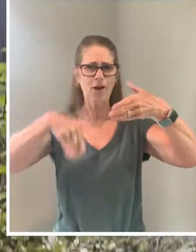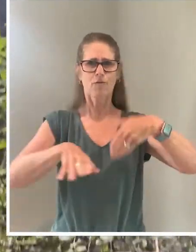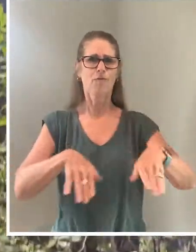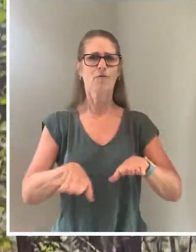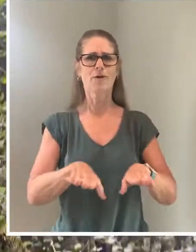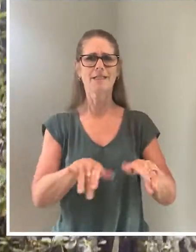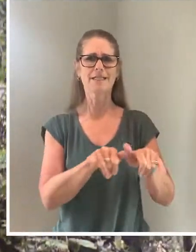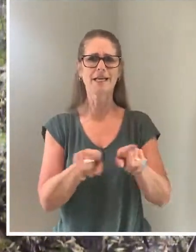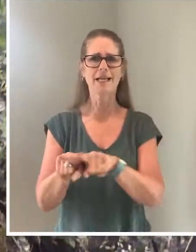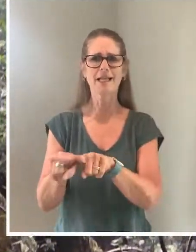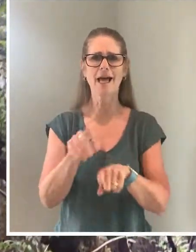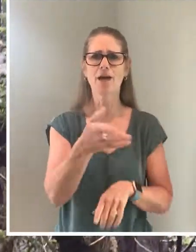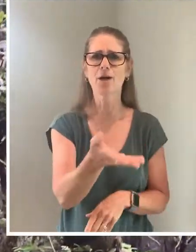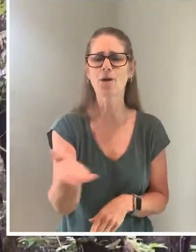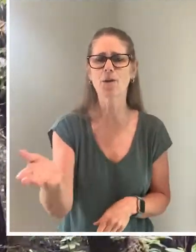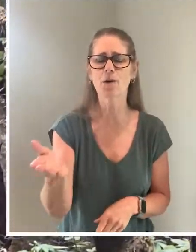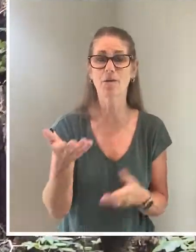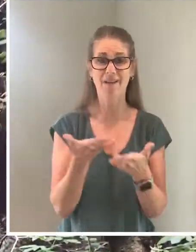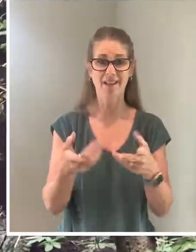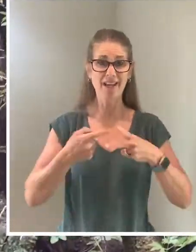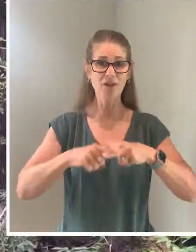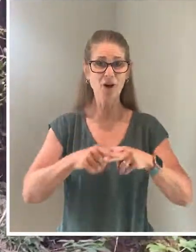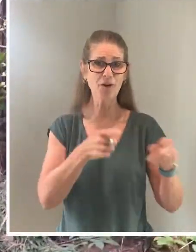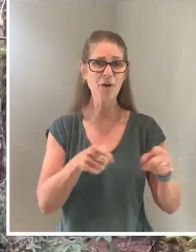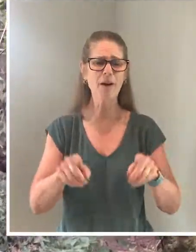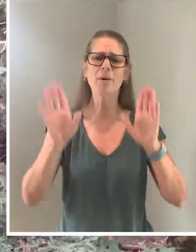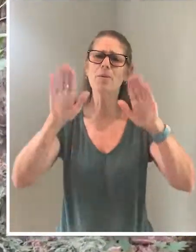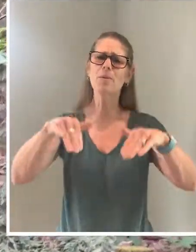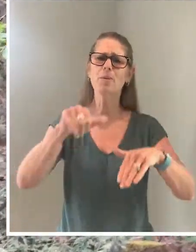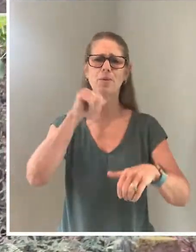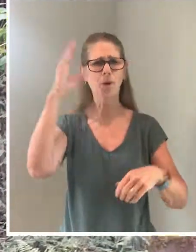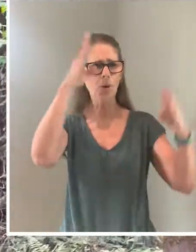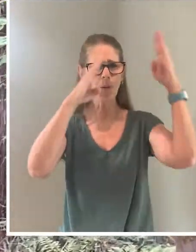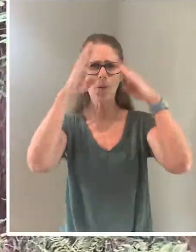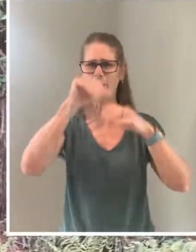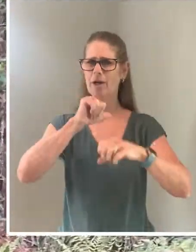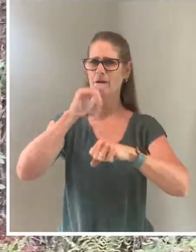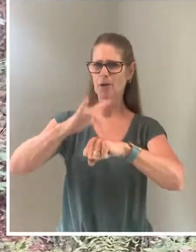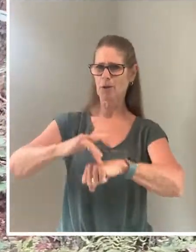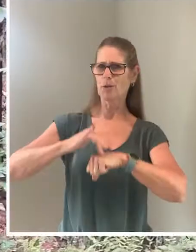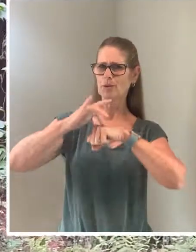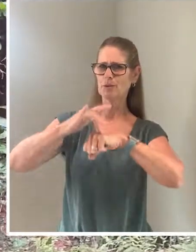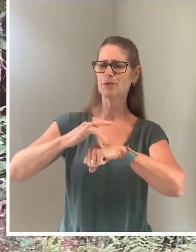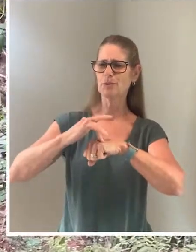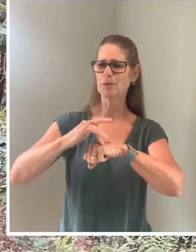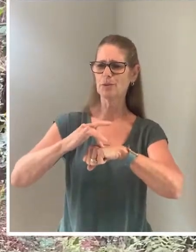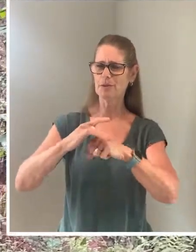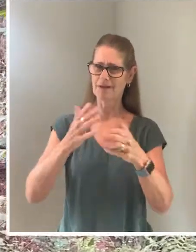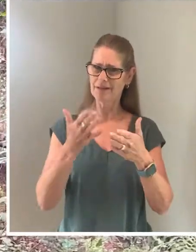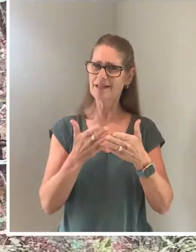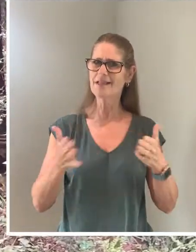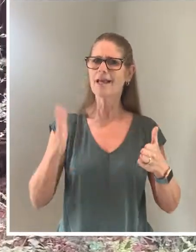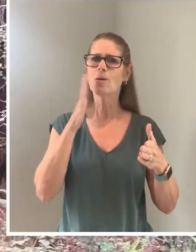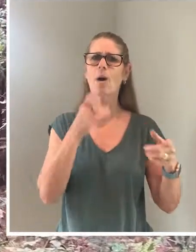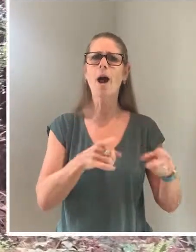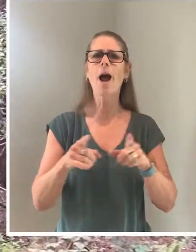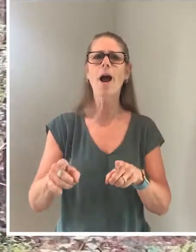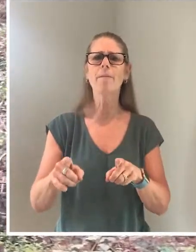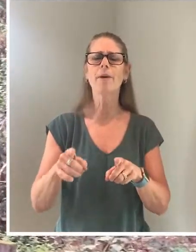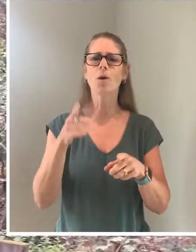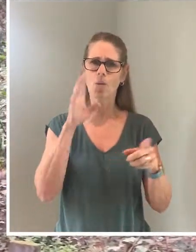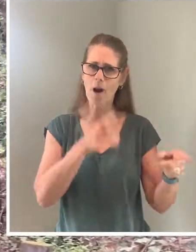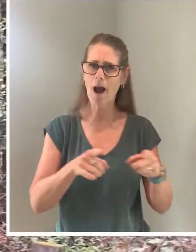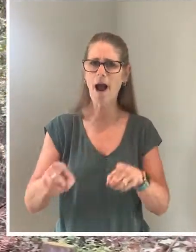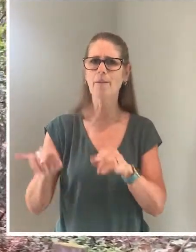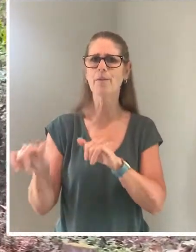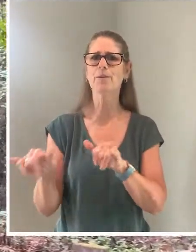happen, don't worry, don't stew. Just go right along. You'll start happening too. Oh, the